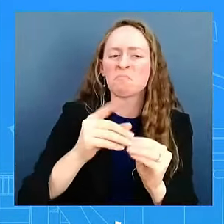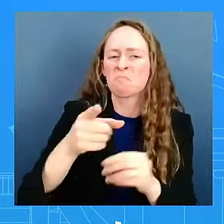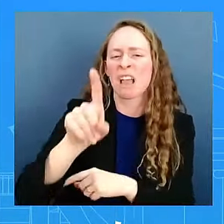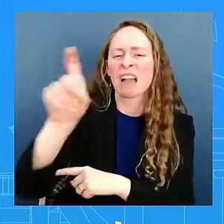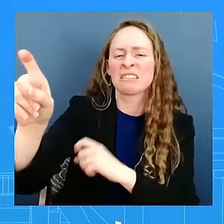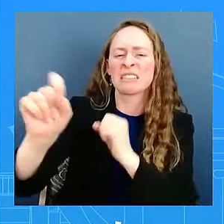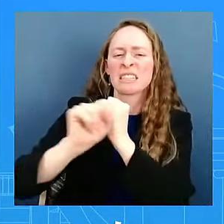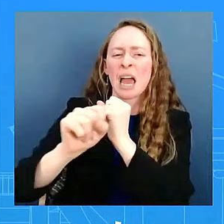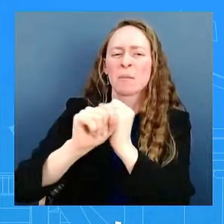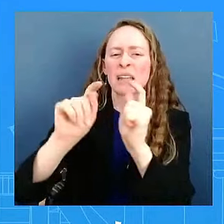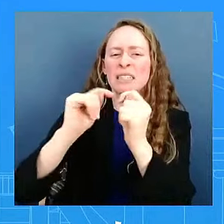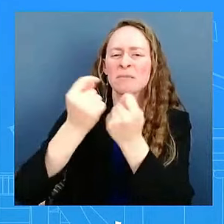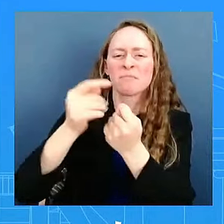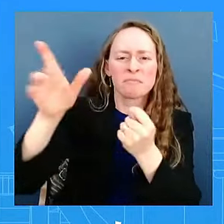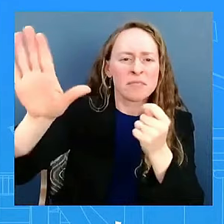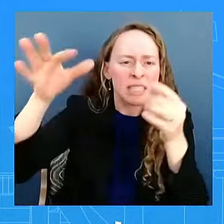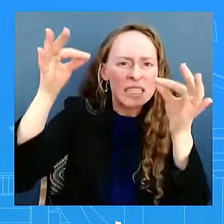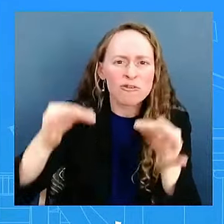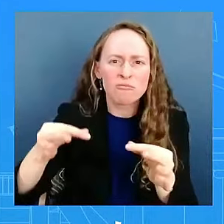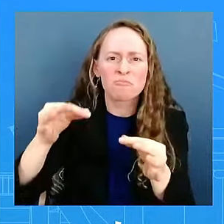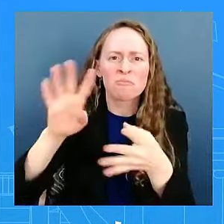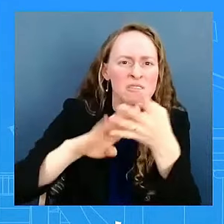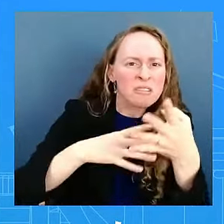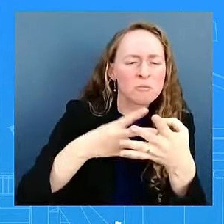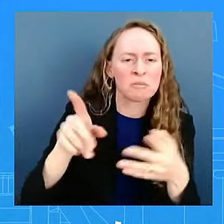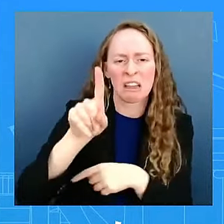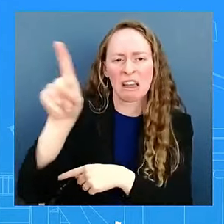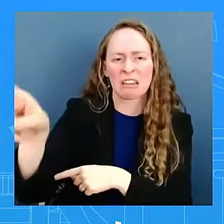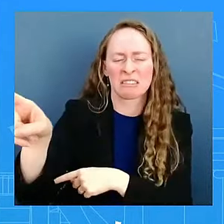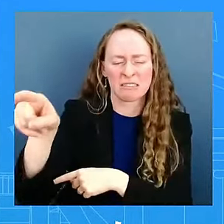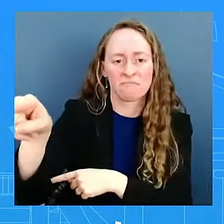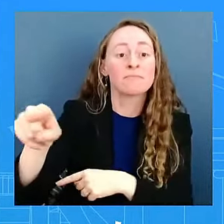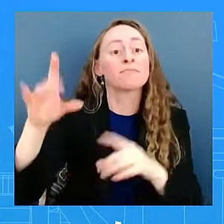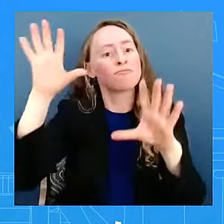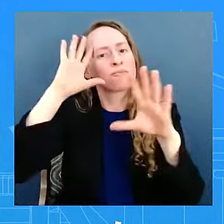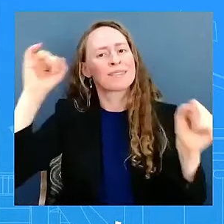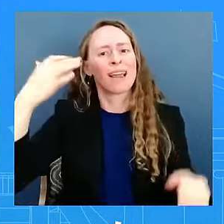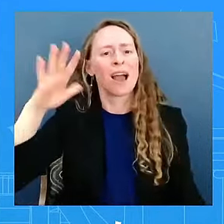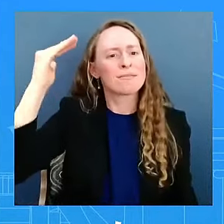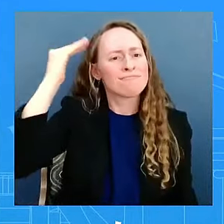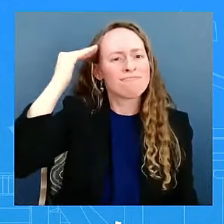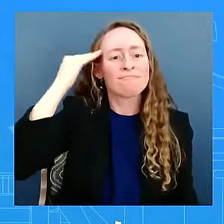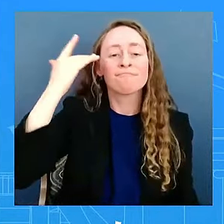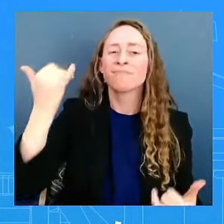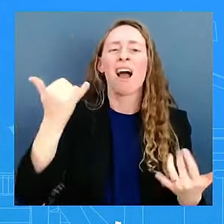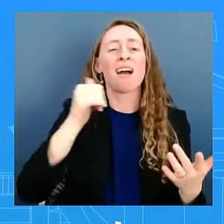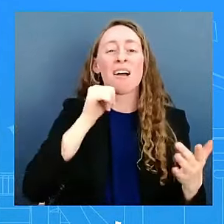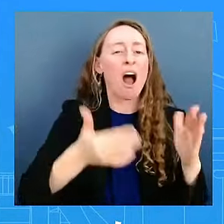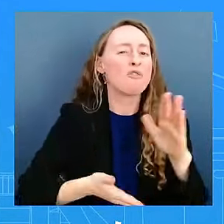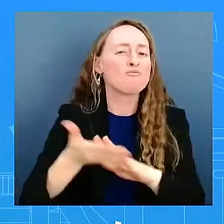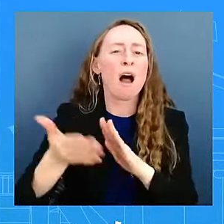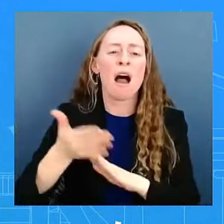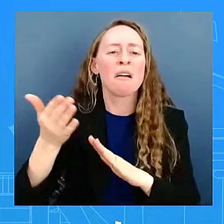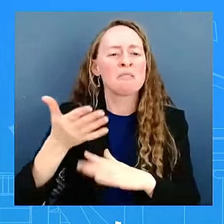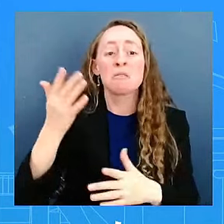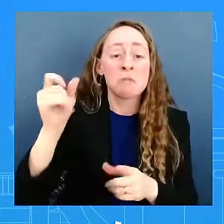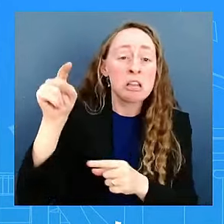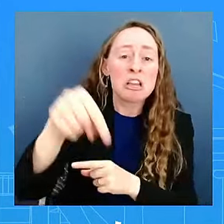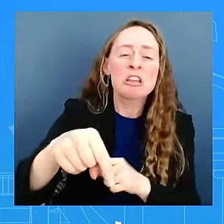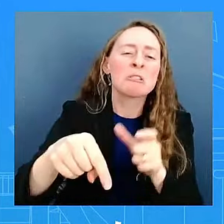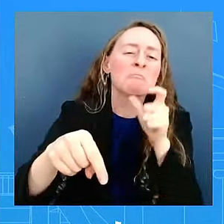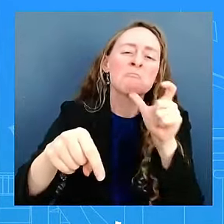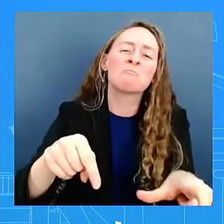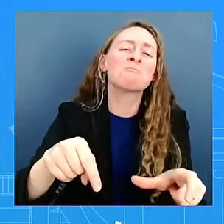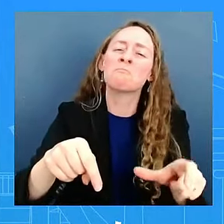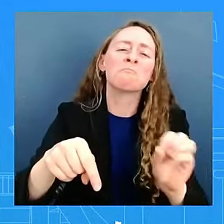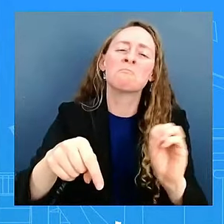campaign. The president, as you know, is no longer a candidate, which is why he's not speaking this year. And so as it relates to the vice president as